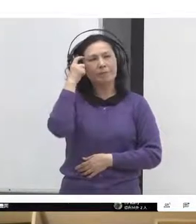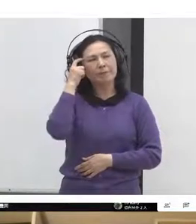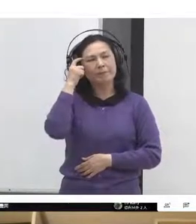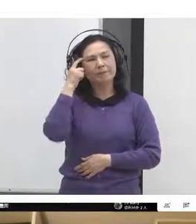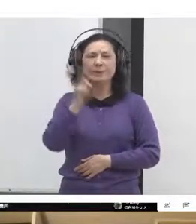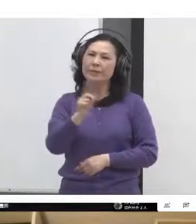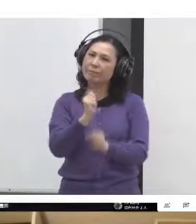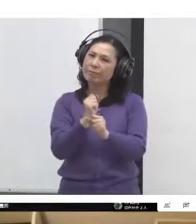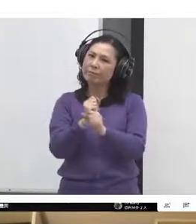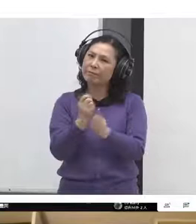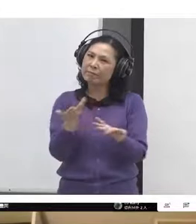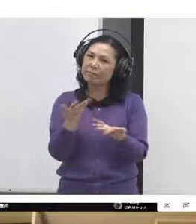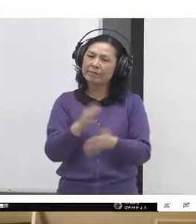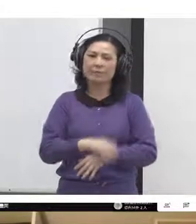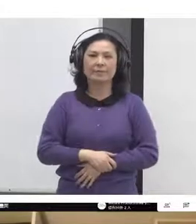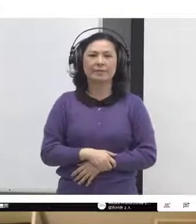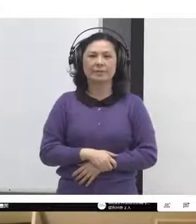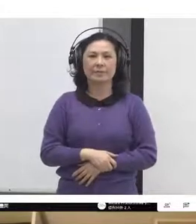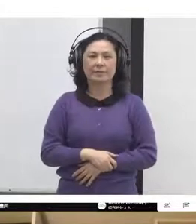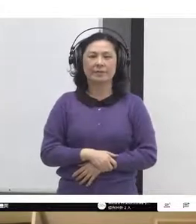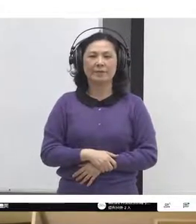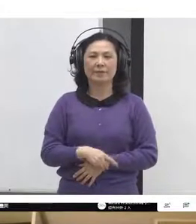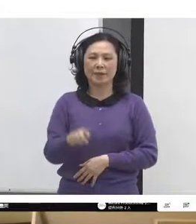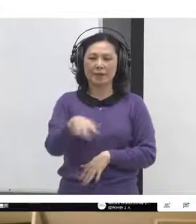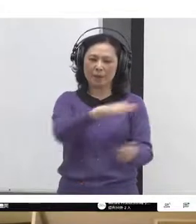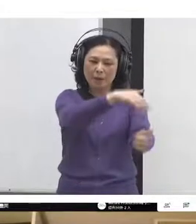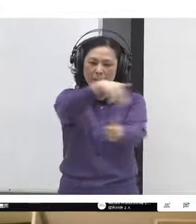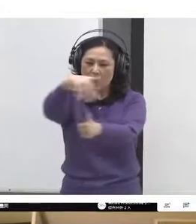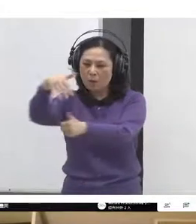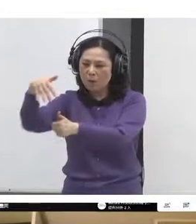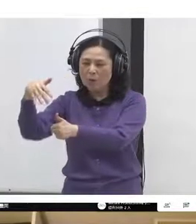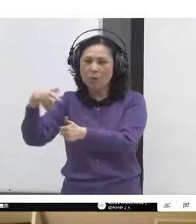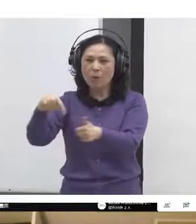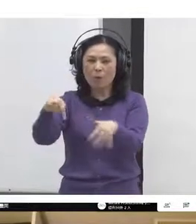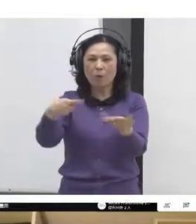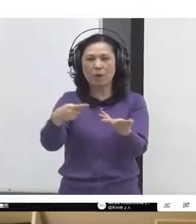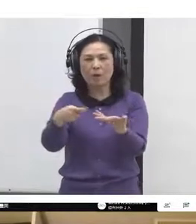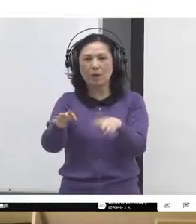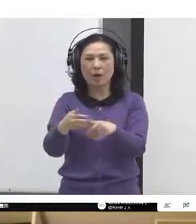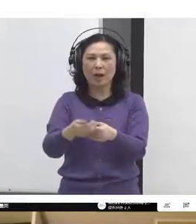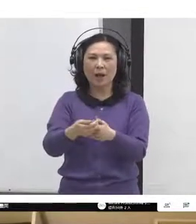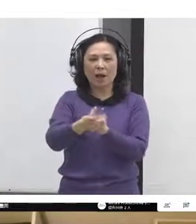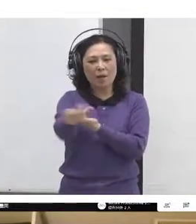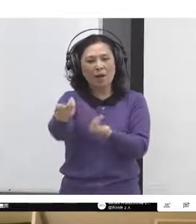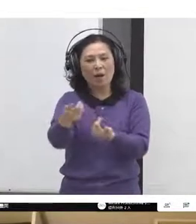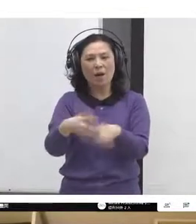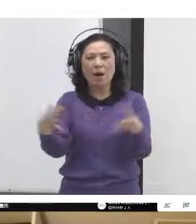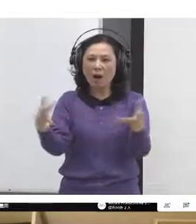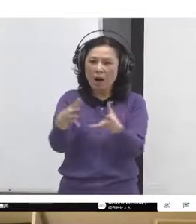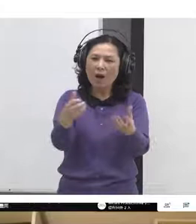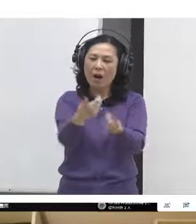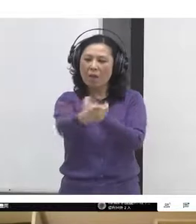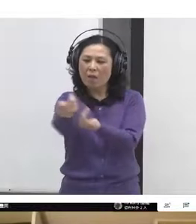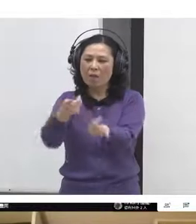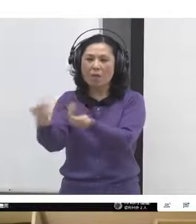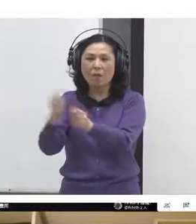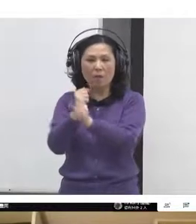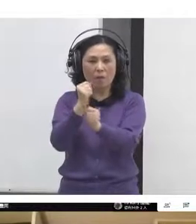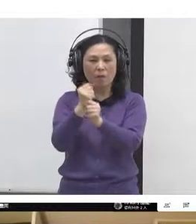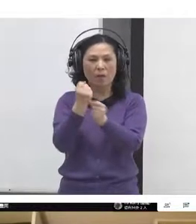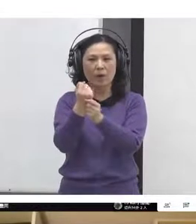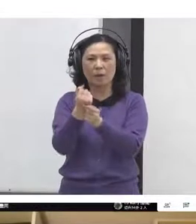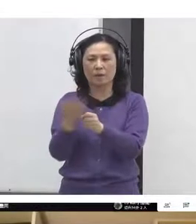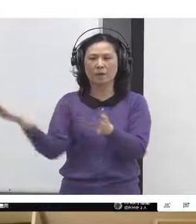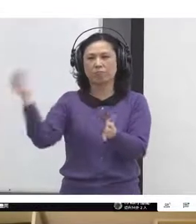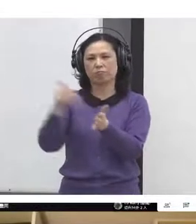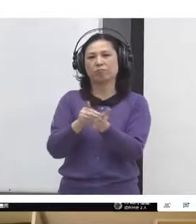themselves to make those changes in the community that will deliver ultimate results. Just a little bit about the